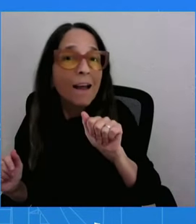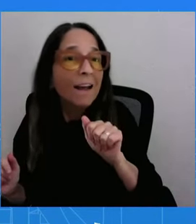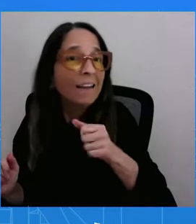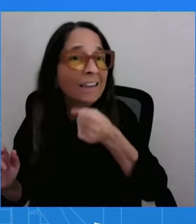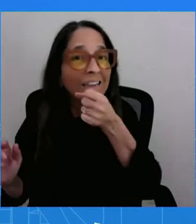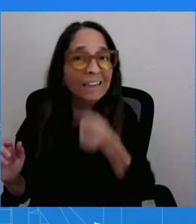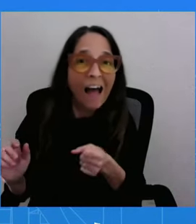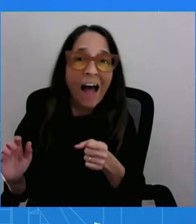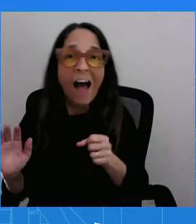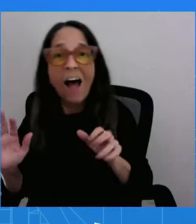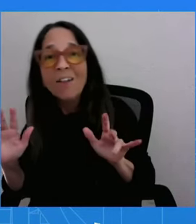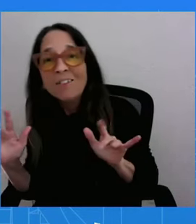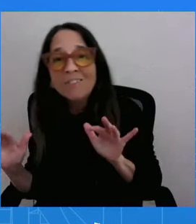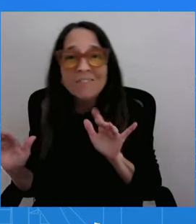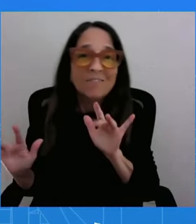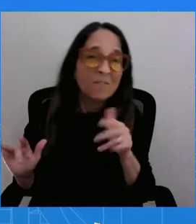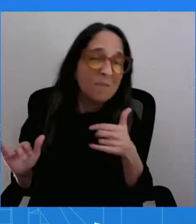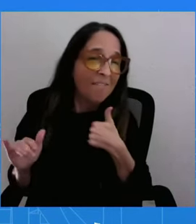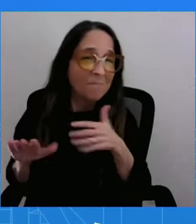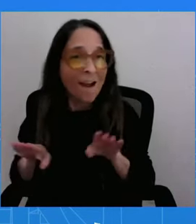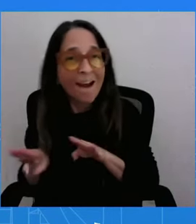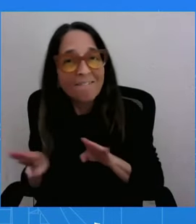Quick wit and a hint of shade.